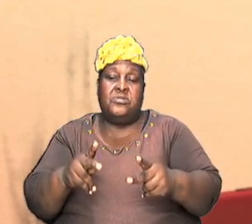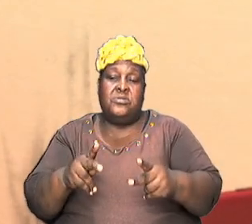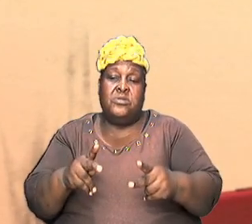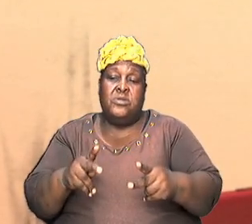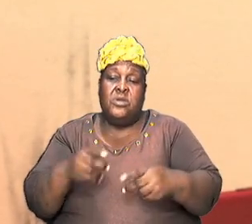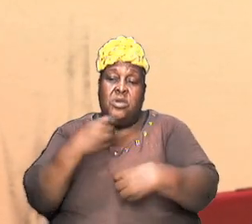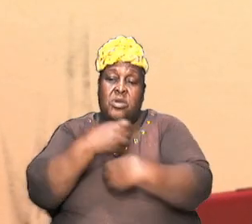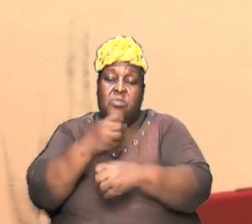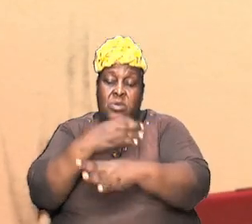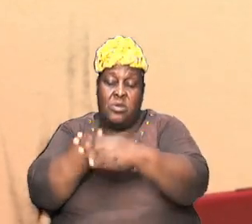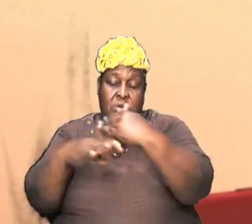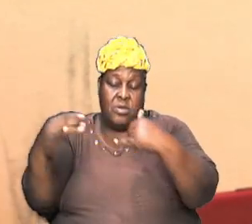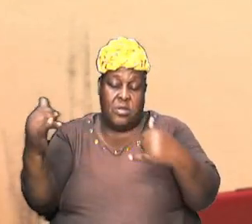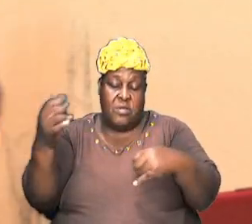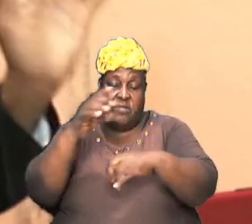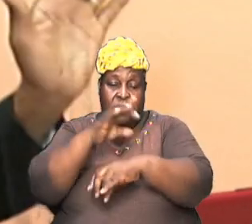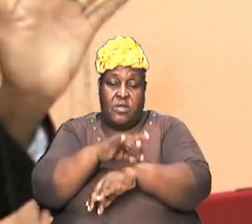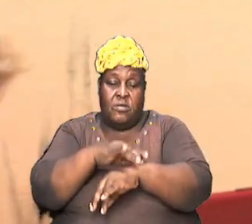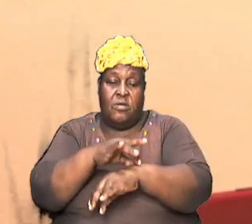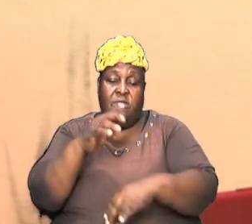rest on the seventh day it